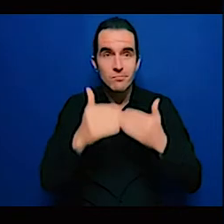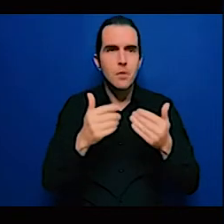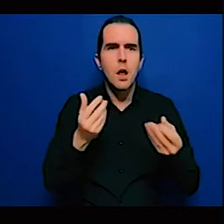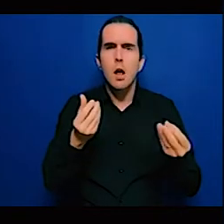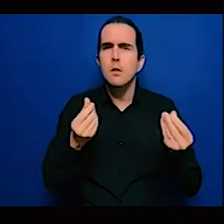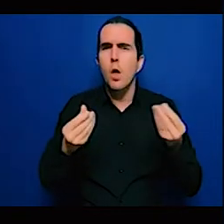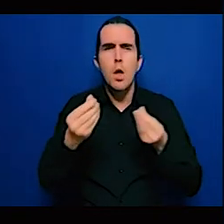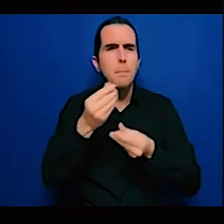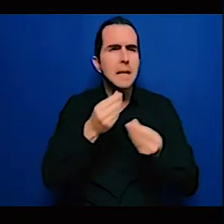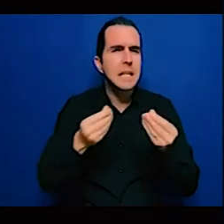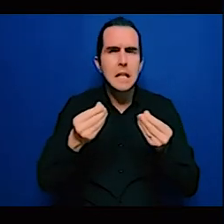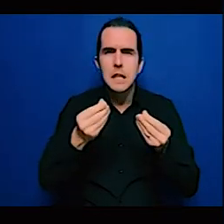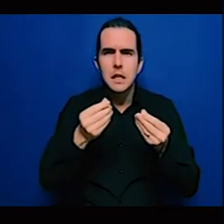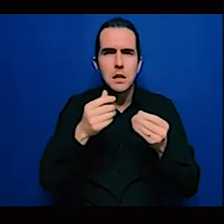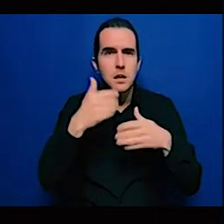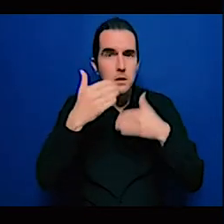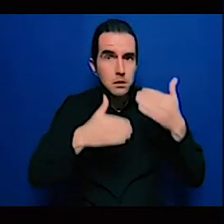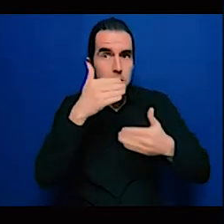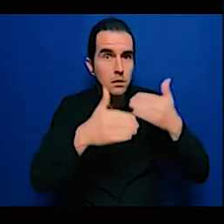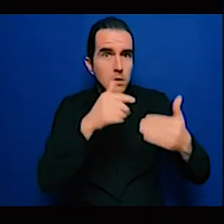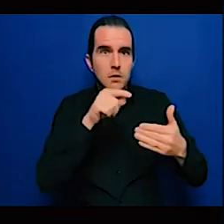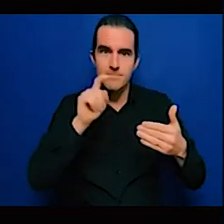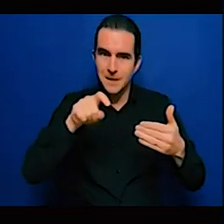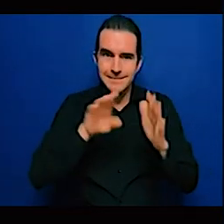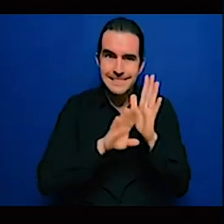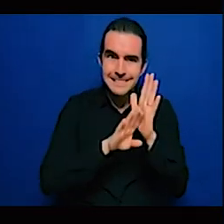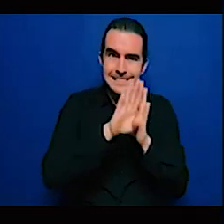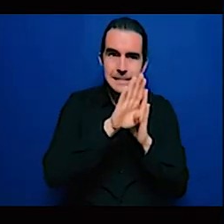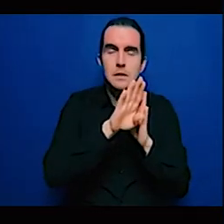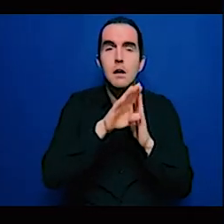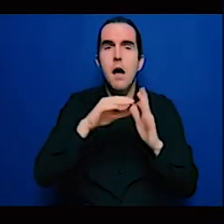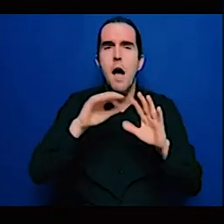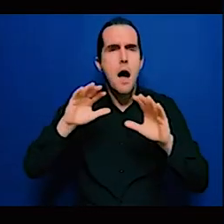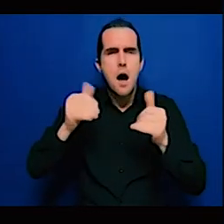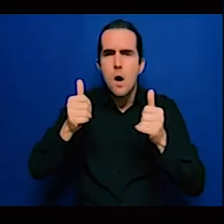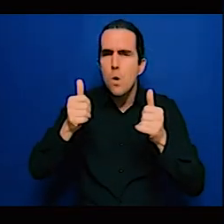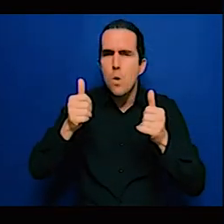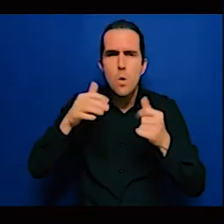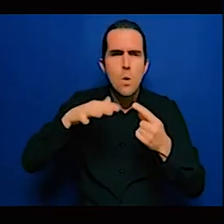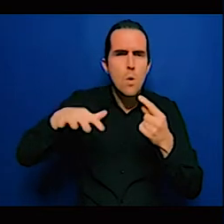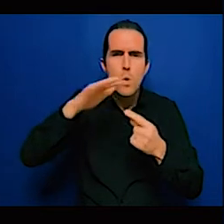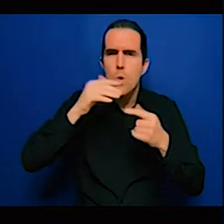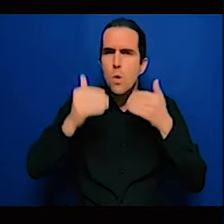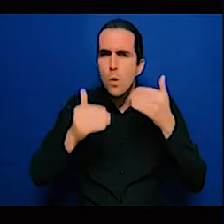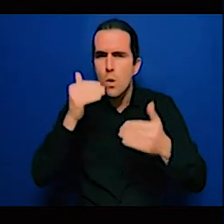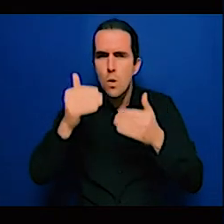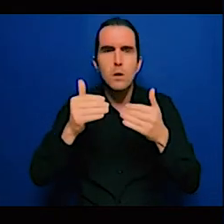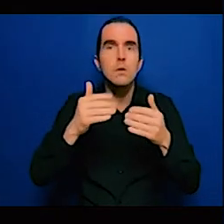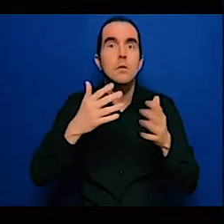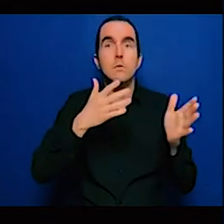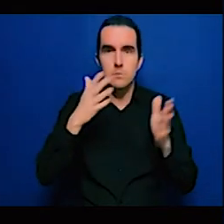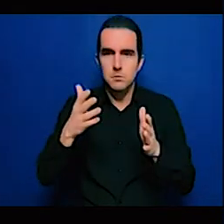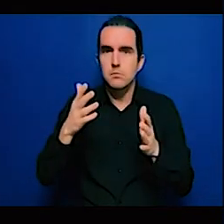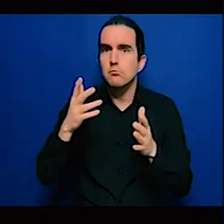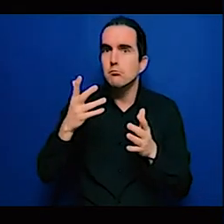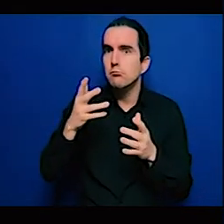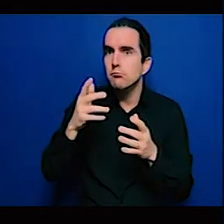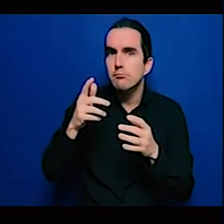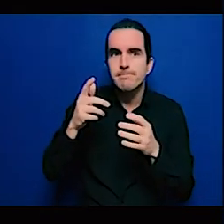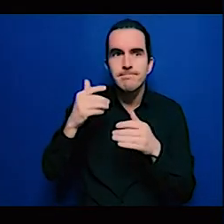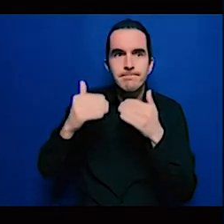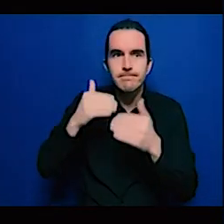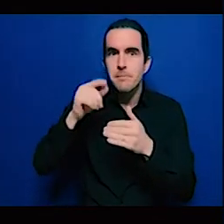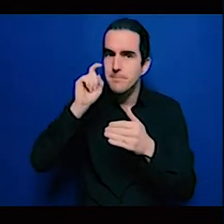mobility and cooling. So within this kind of dichotomy, I wanted to